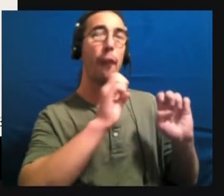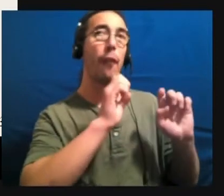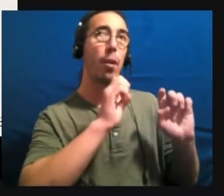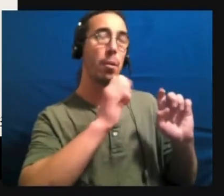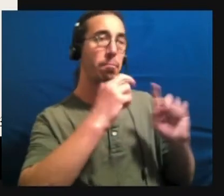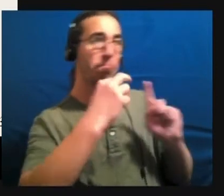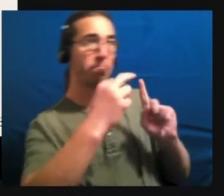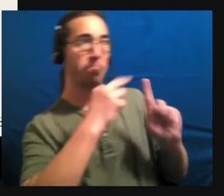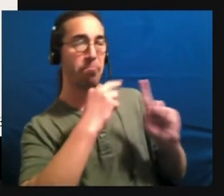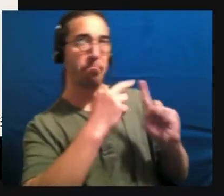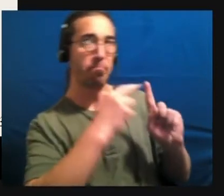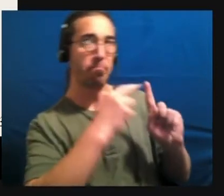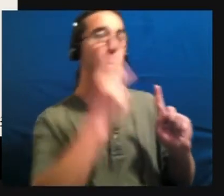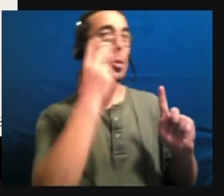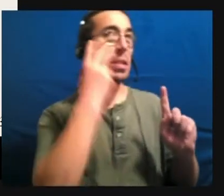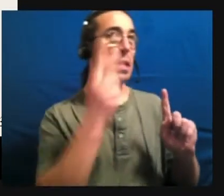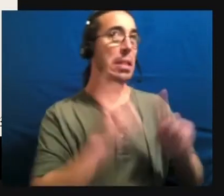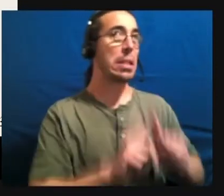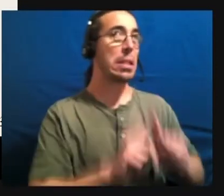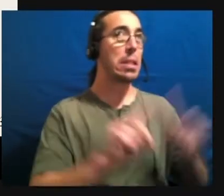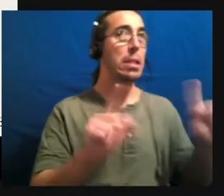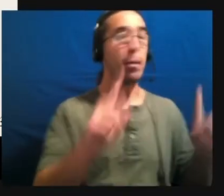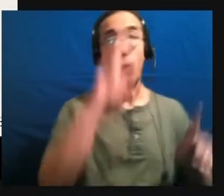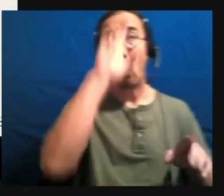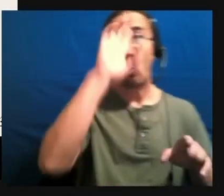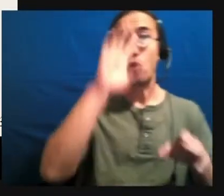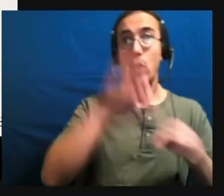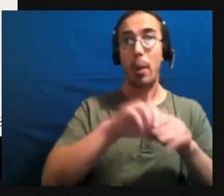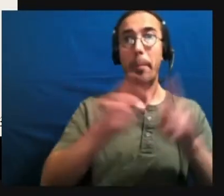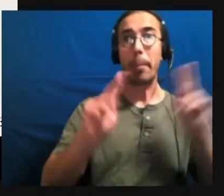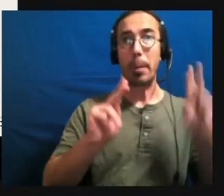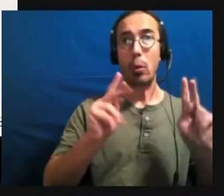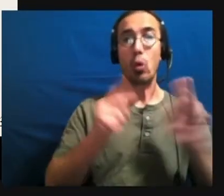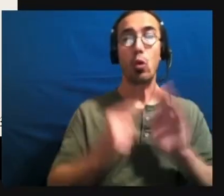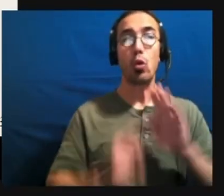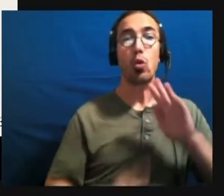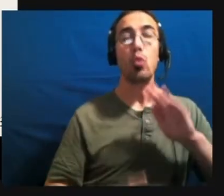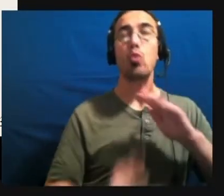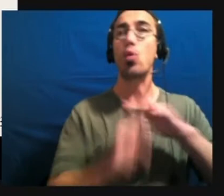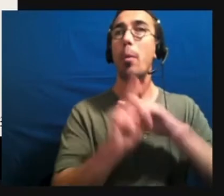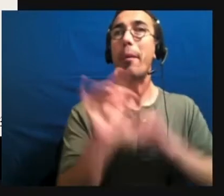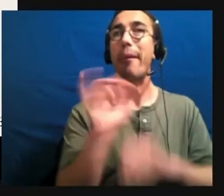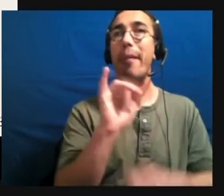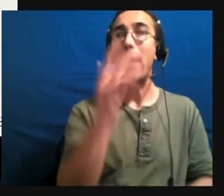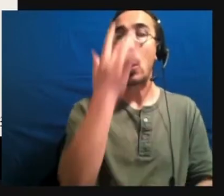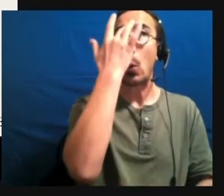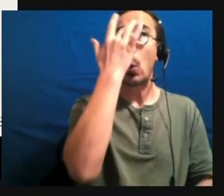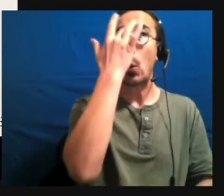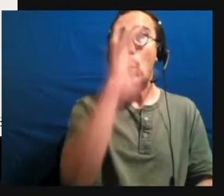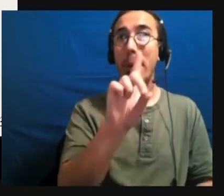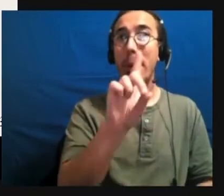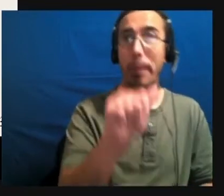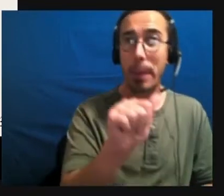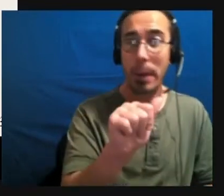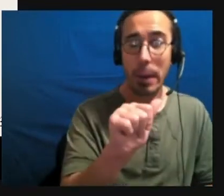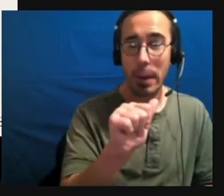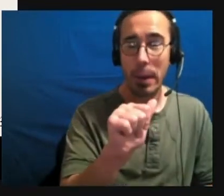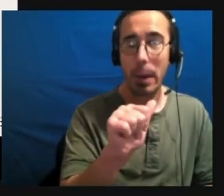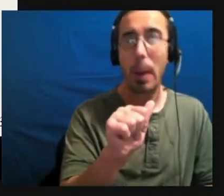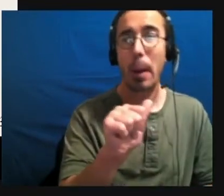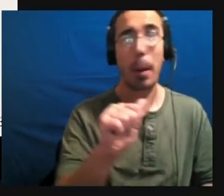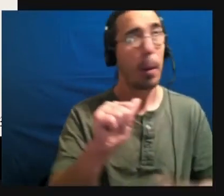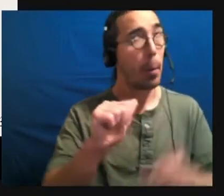view, then autistic people often show up as intellectually disabled when that's actually not true.